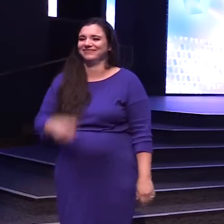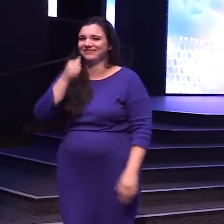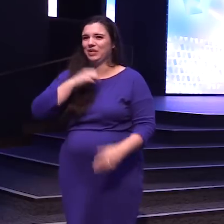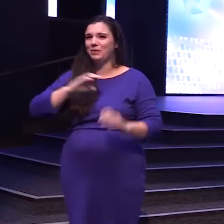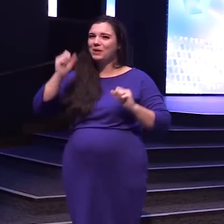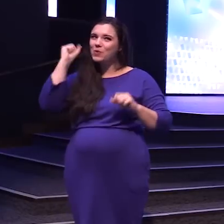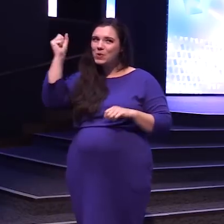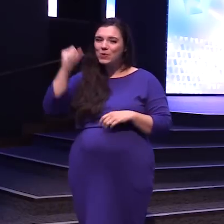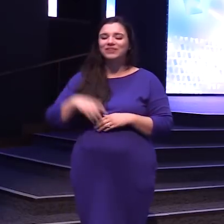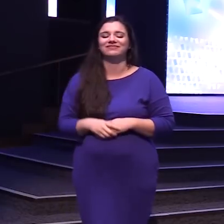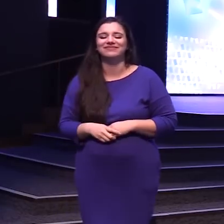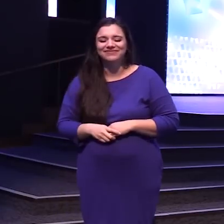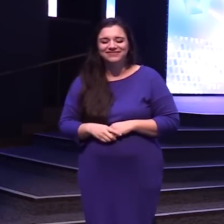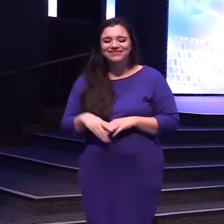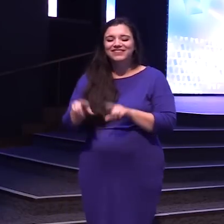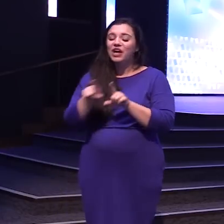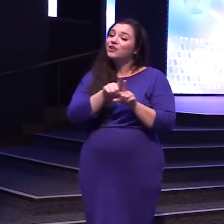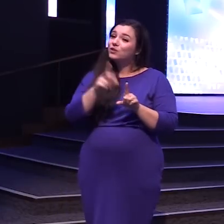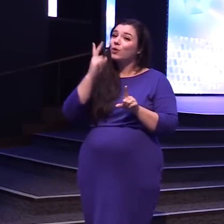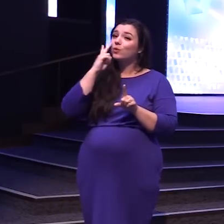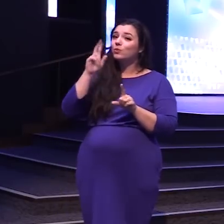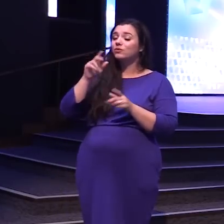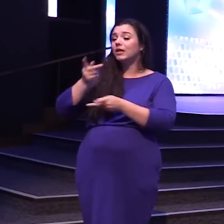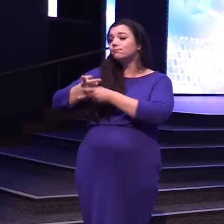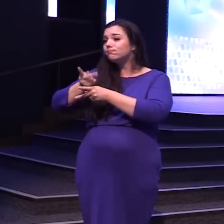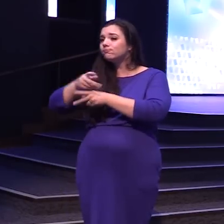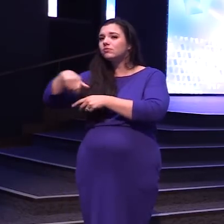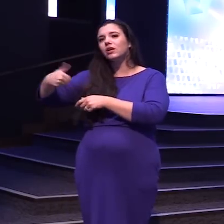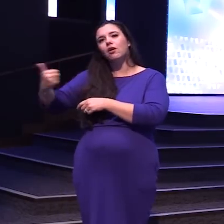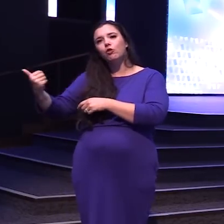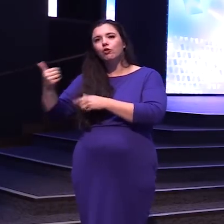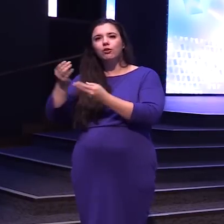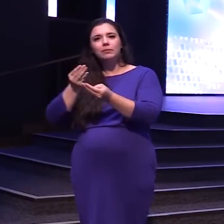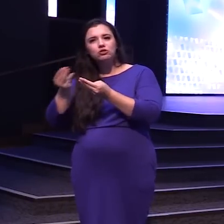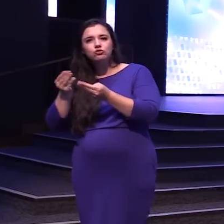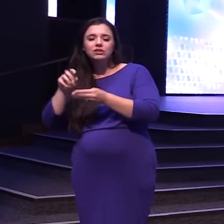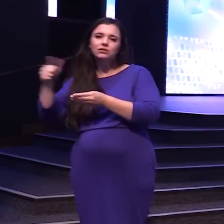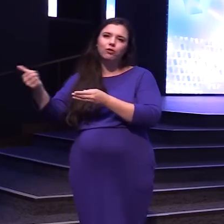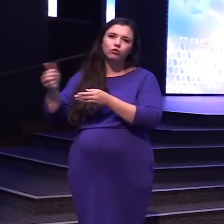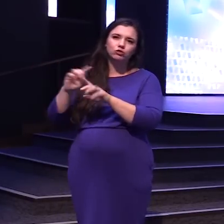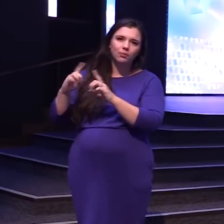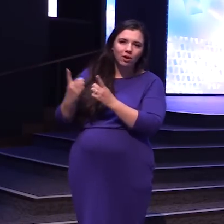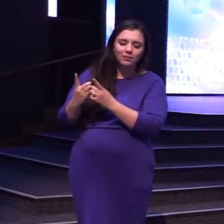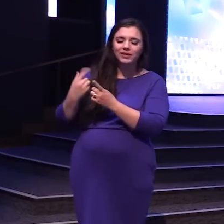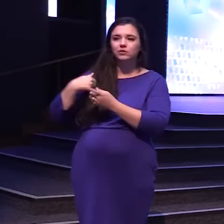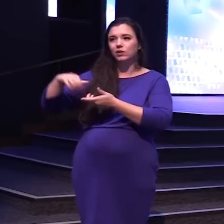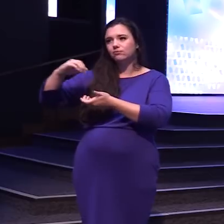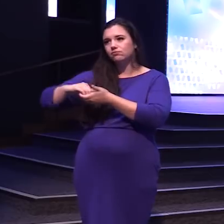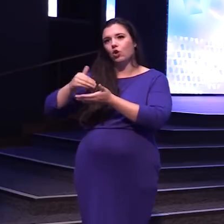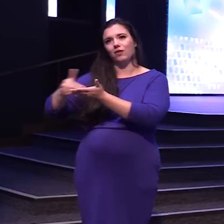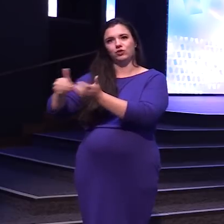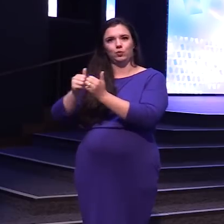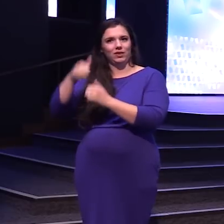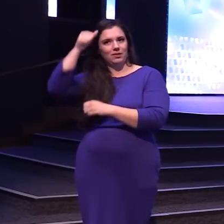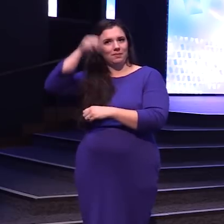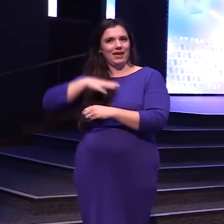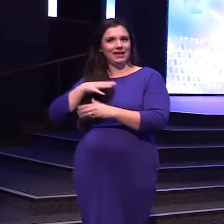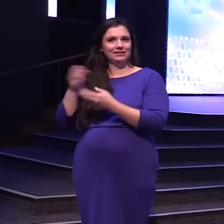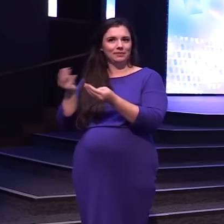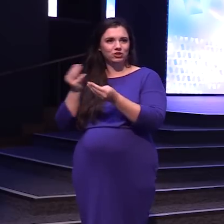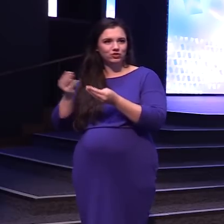I also get to oversee a few other ministries and departments We partner a lot with men's ministry